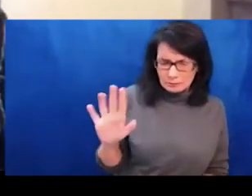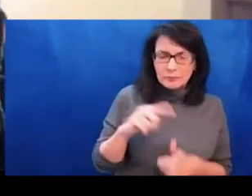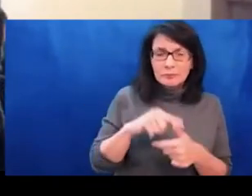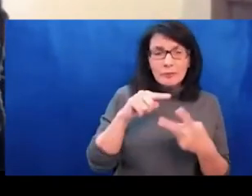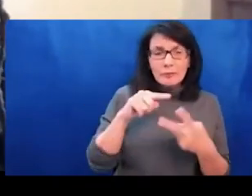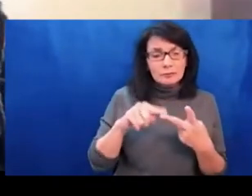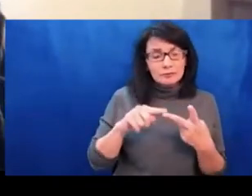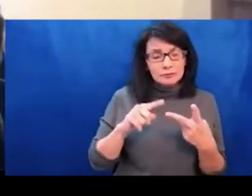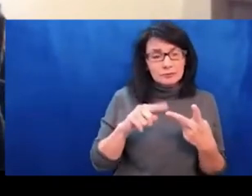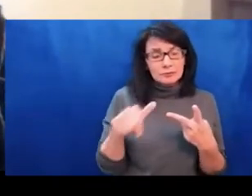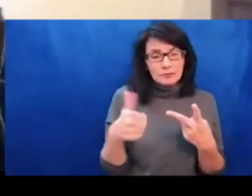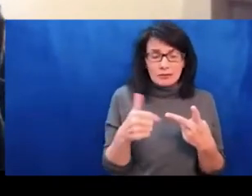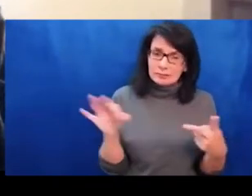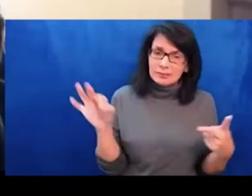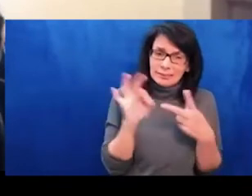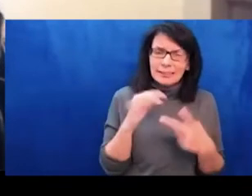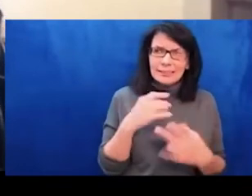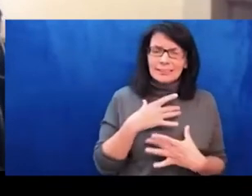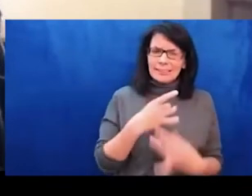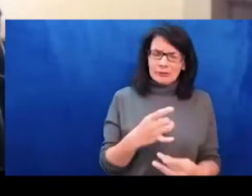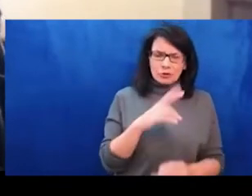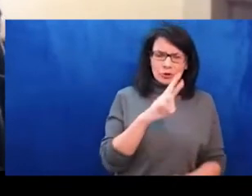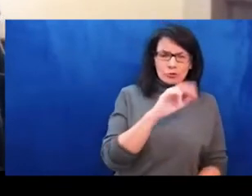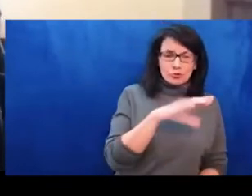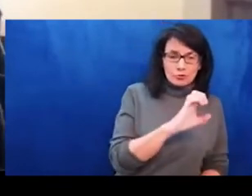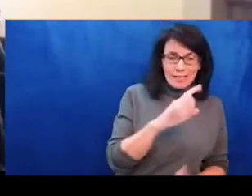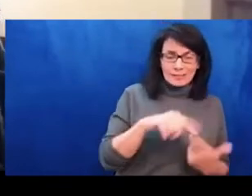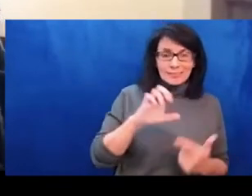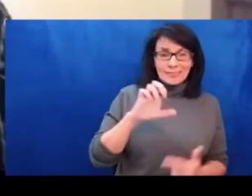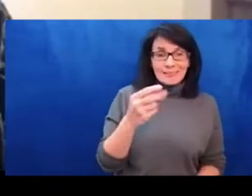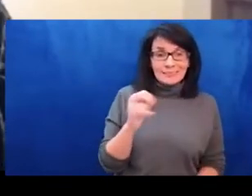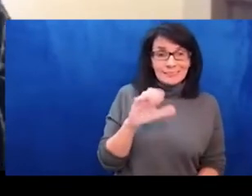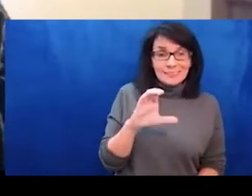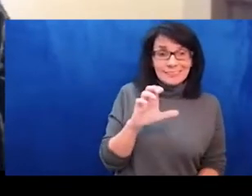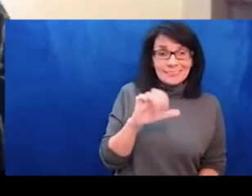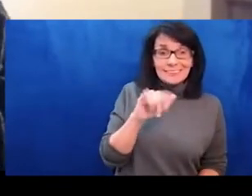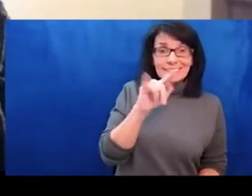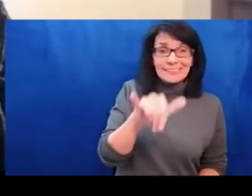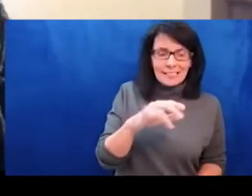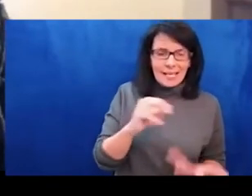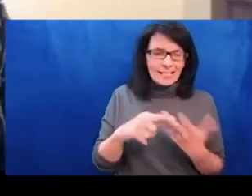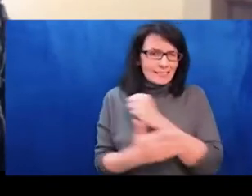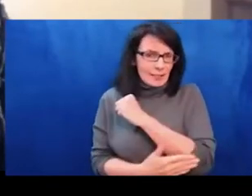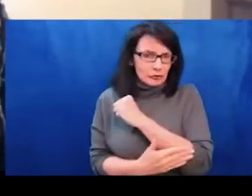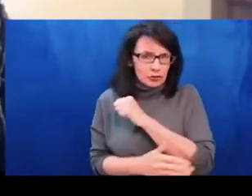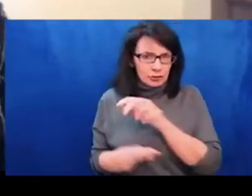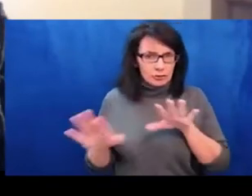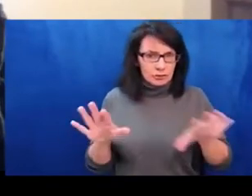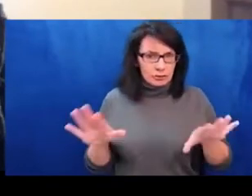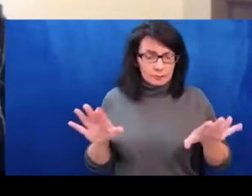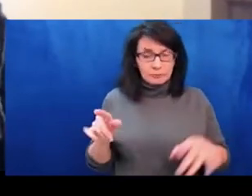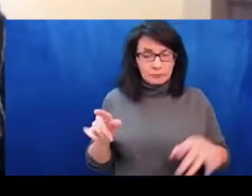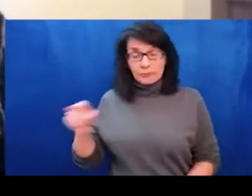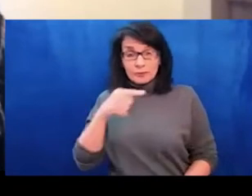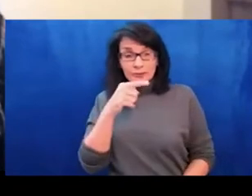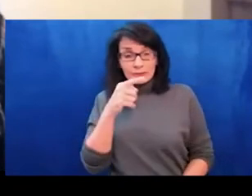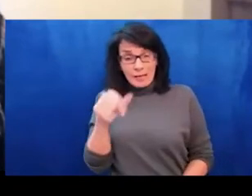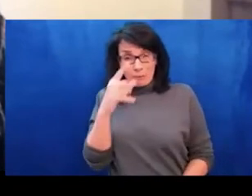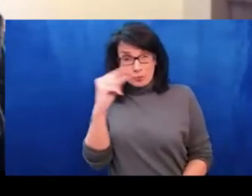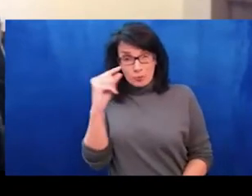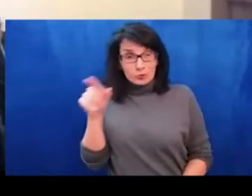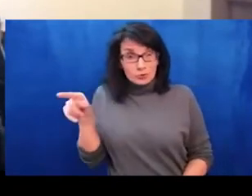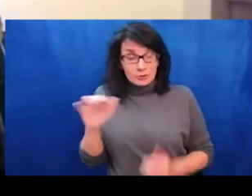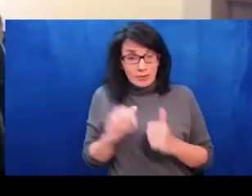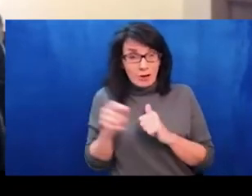pointed out about this being a war of disinformation as well, right? So we've seen a lot of this already happening quite a bit in the internet world of